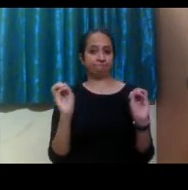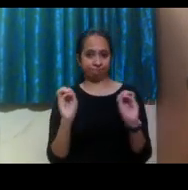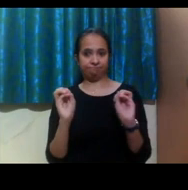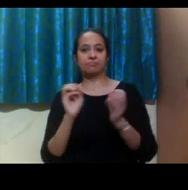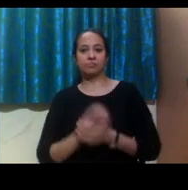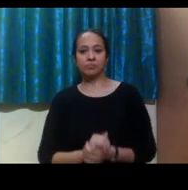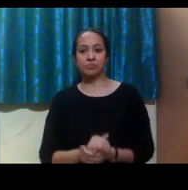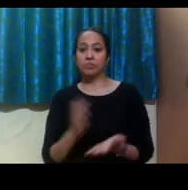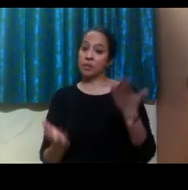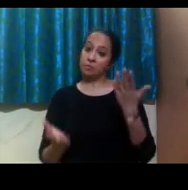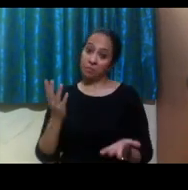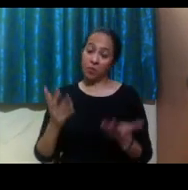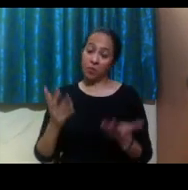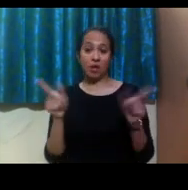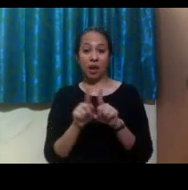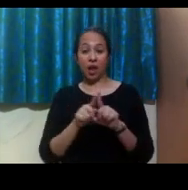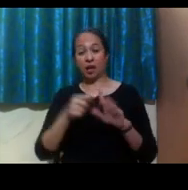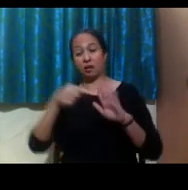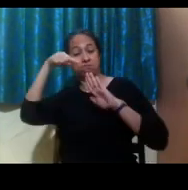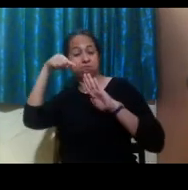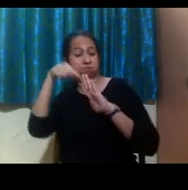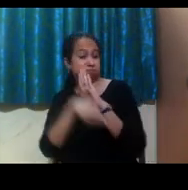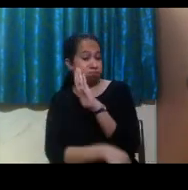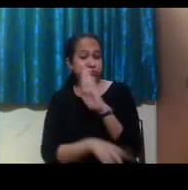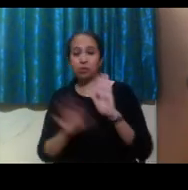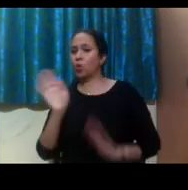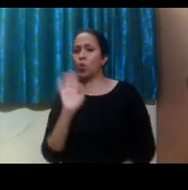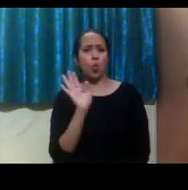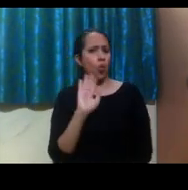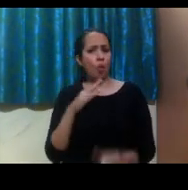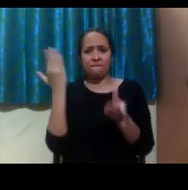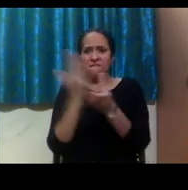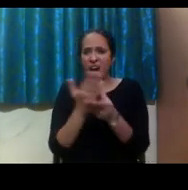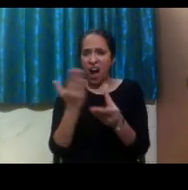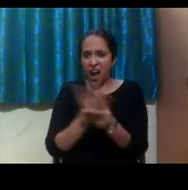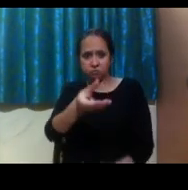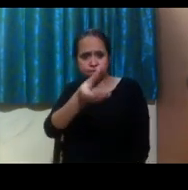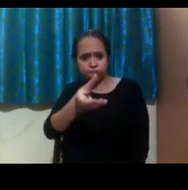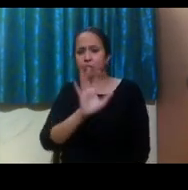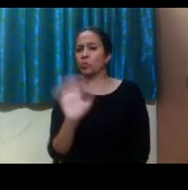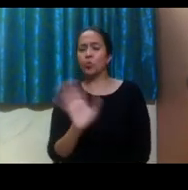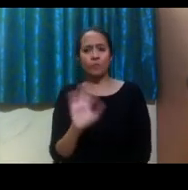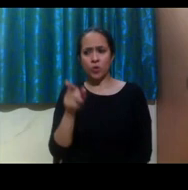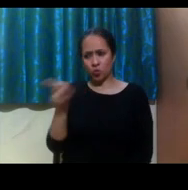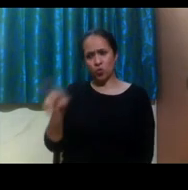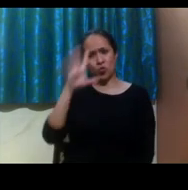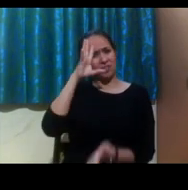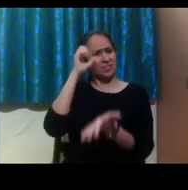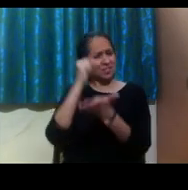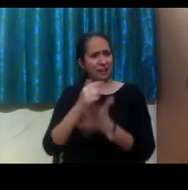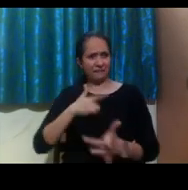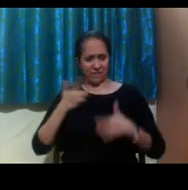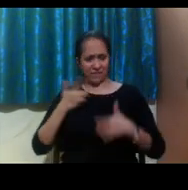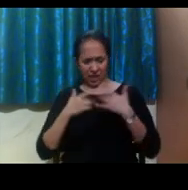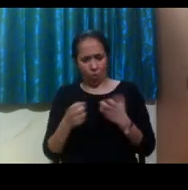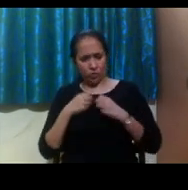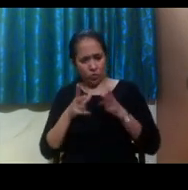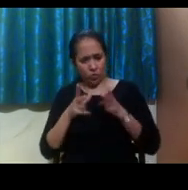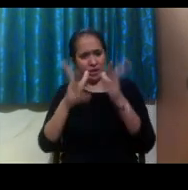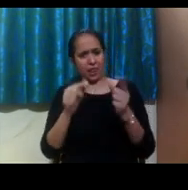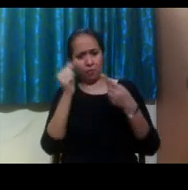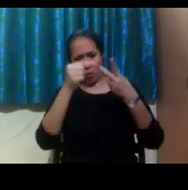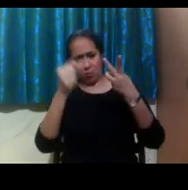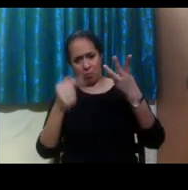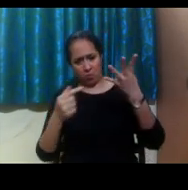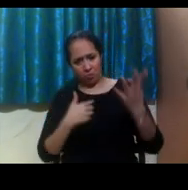so it doesn't have to be like a whole medical record or a whole patient file, but it's something from your physician that talks about your diagnosis. Some of the barriers